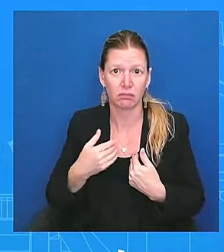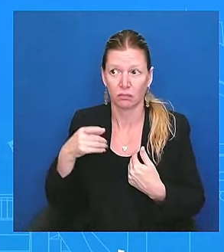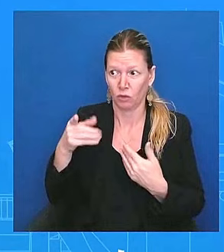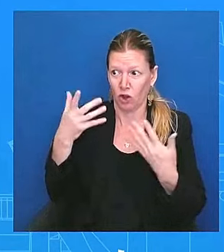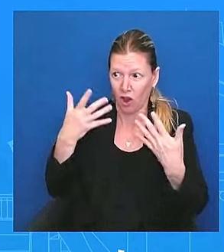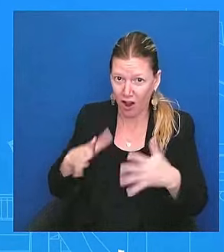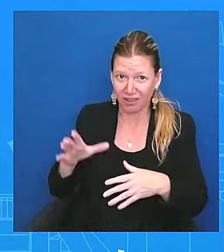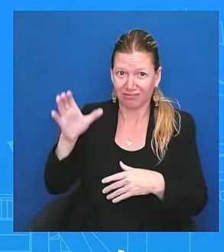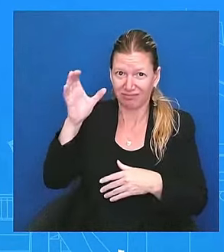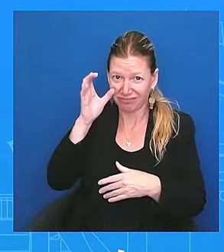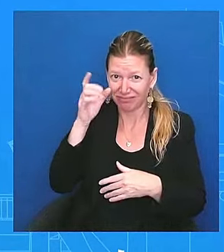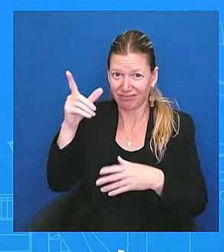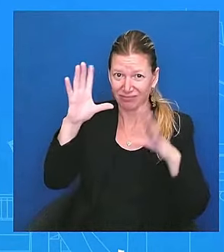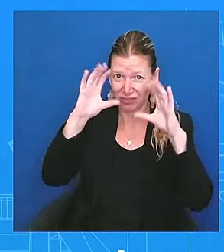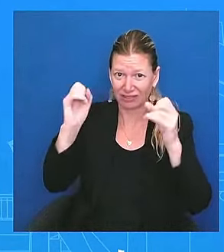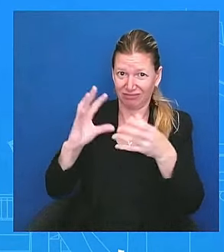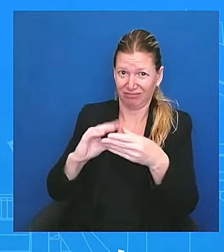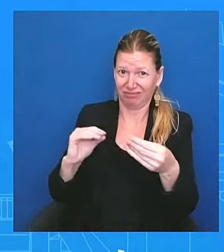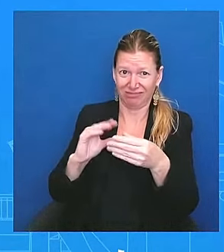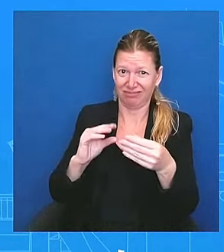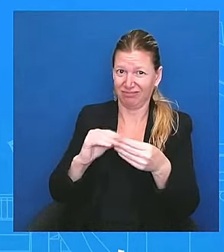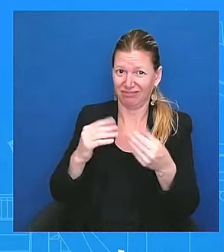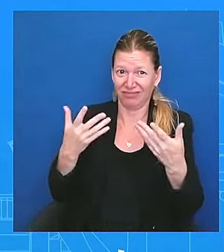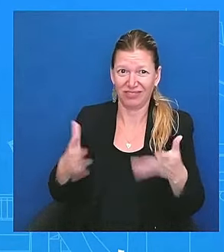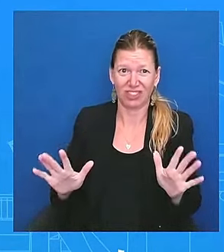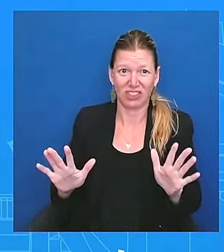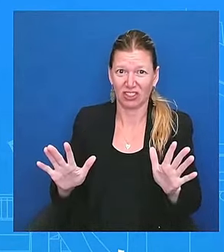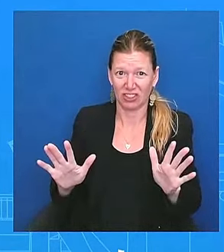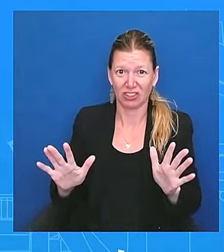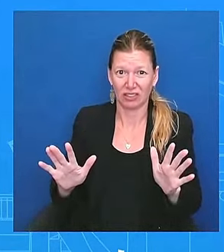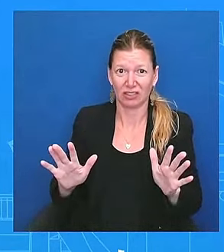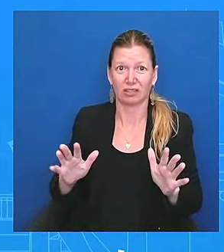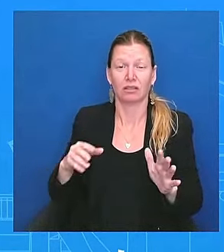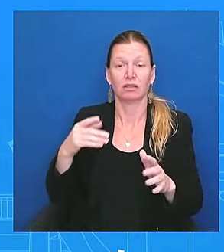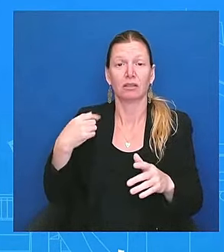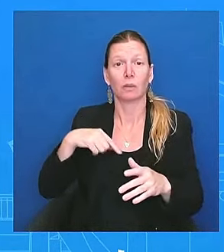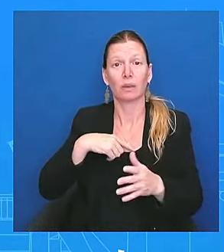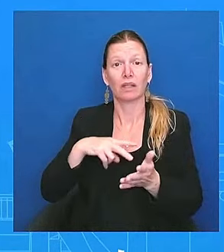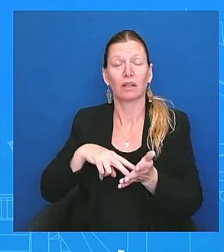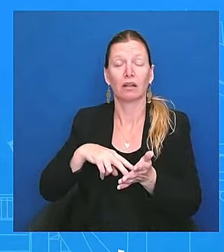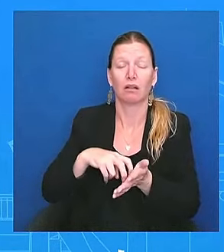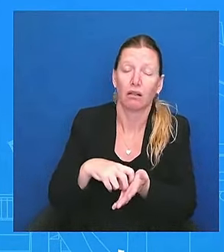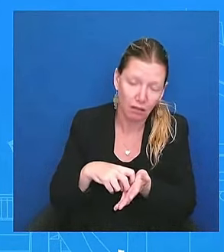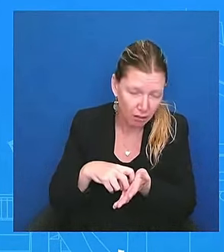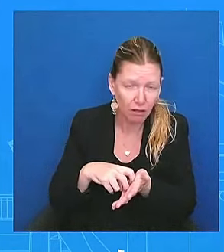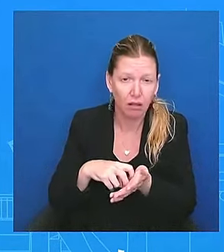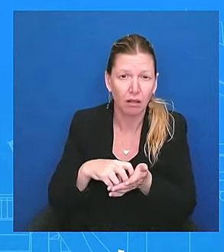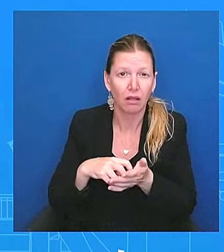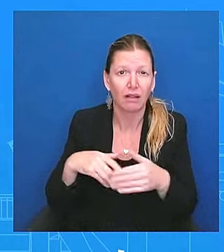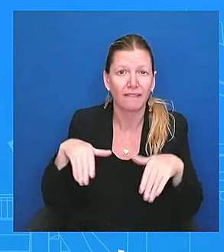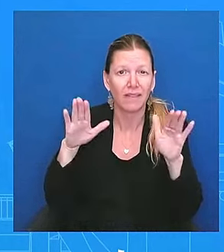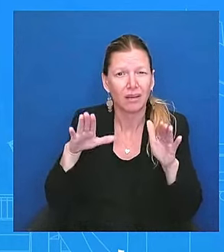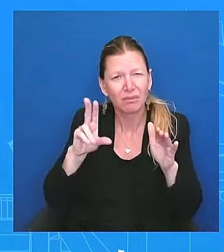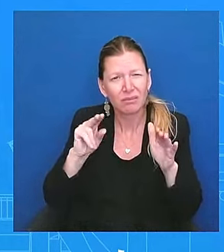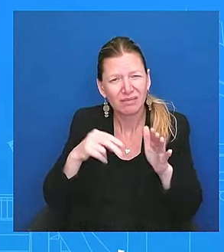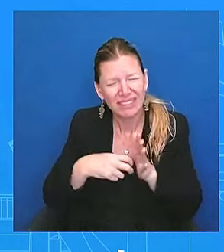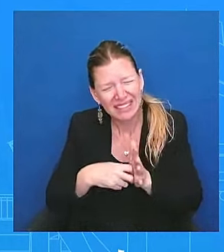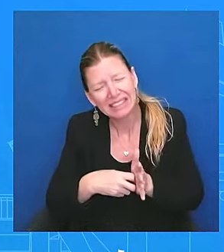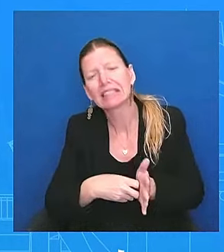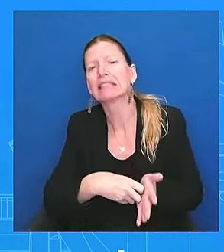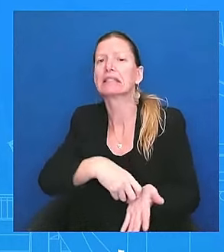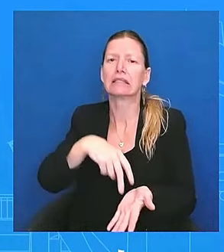when we get knocked down, when he gets knocked down, he gets right back up. And that's what I would, I, that's what I would focus on. The president